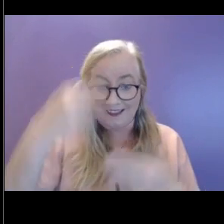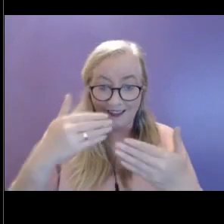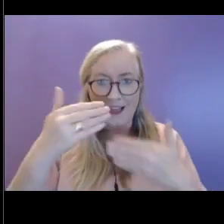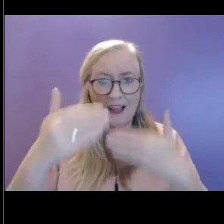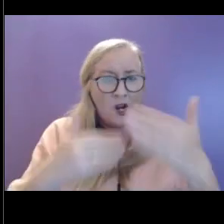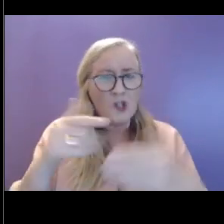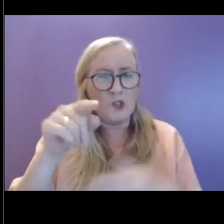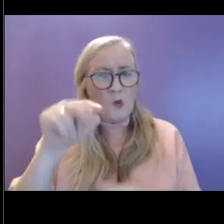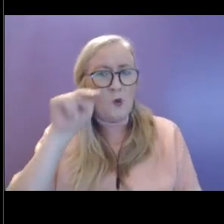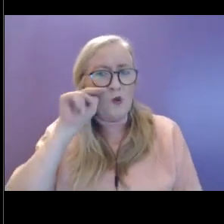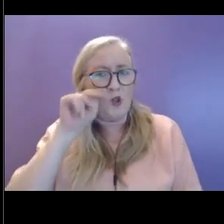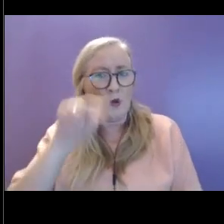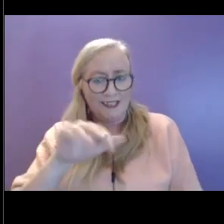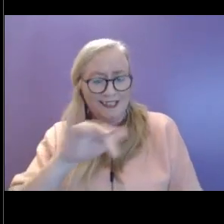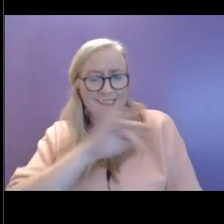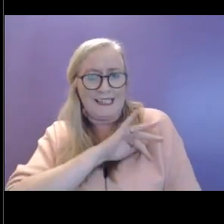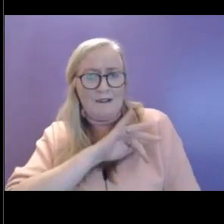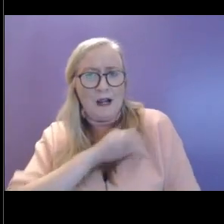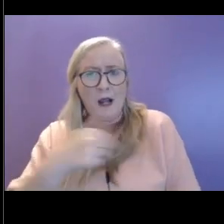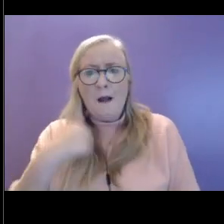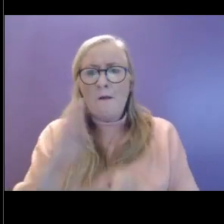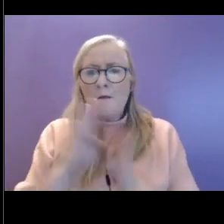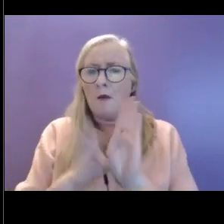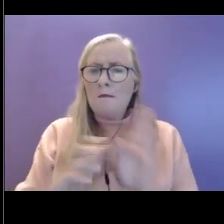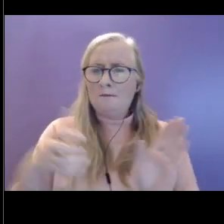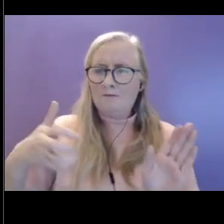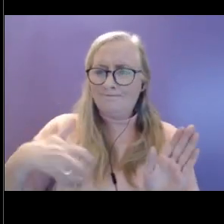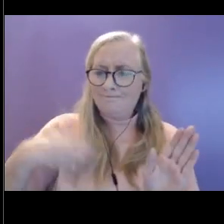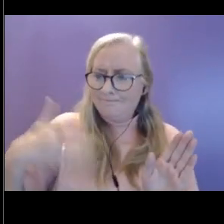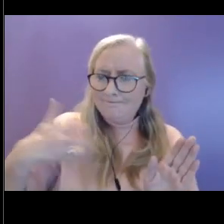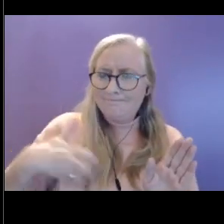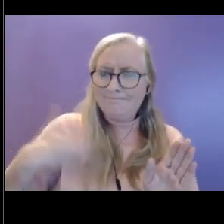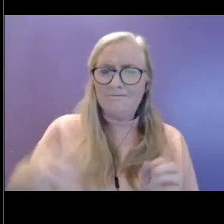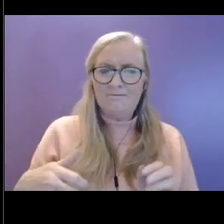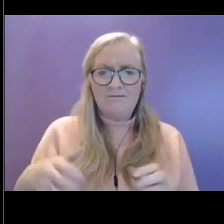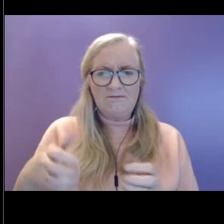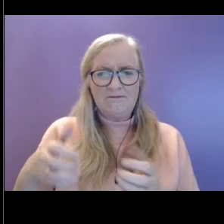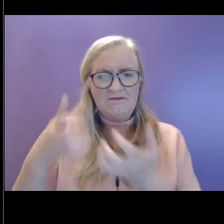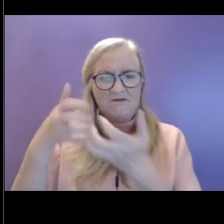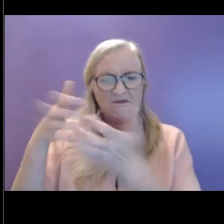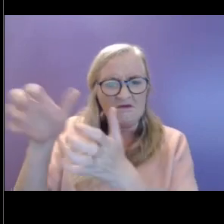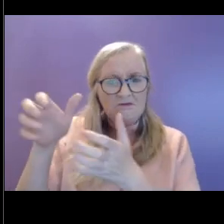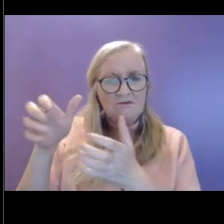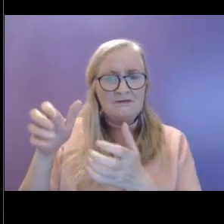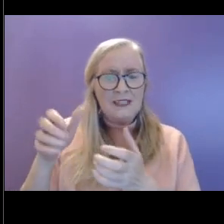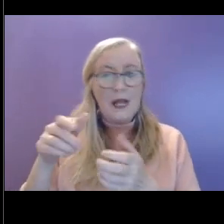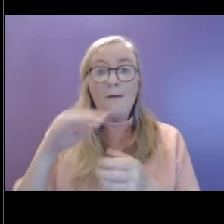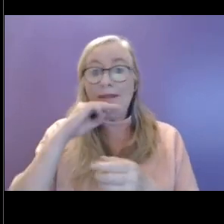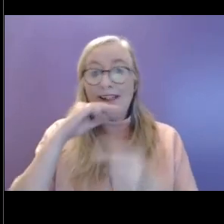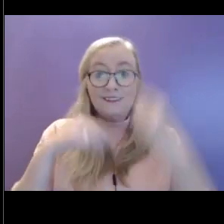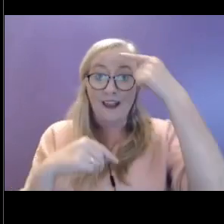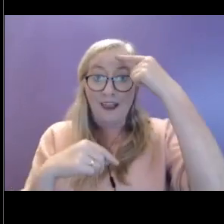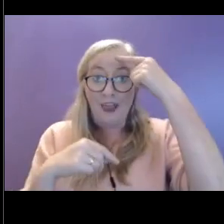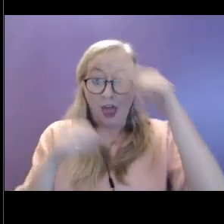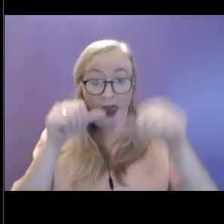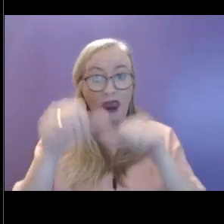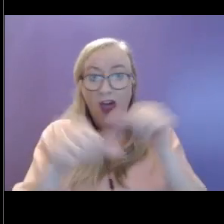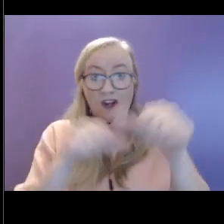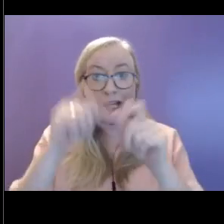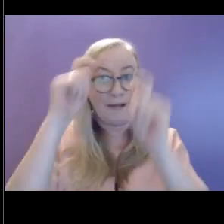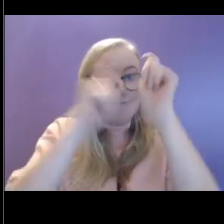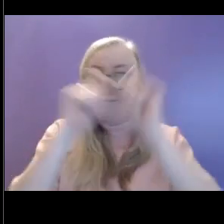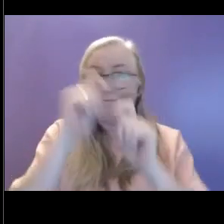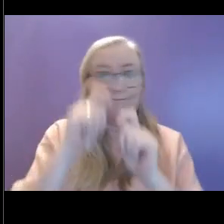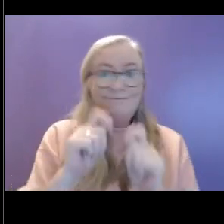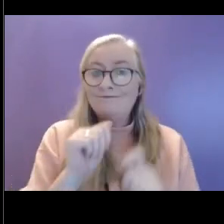notice in real life is that we become a little bit more irritable or a little bit more snappy. And we're not really thinking that logically. So it's important to